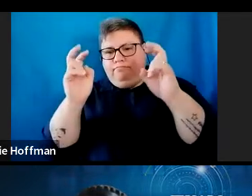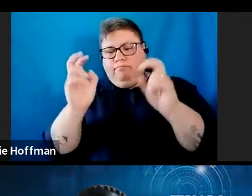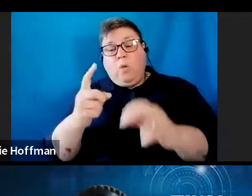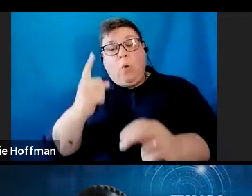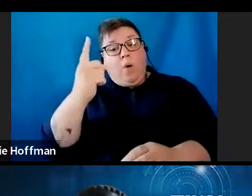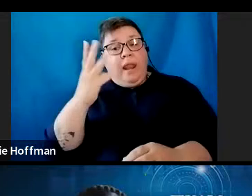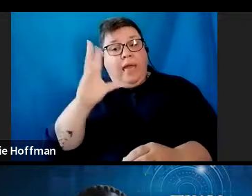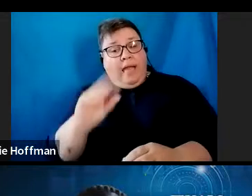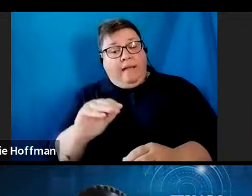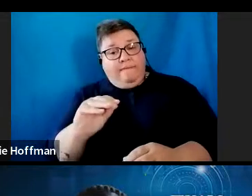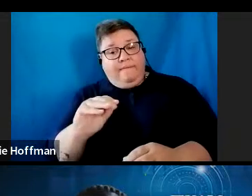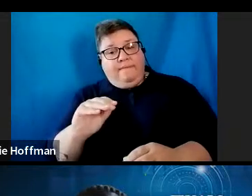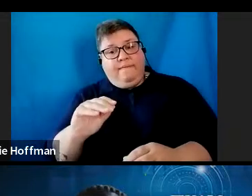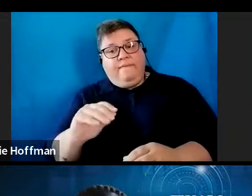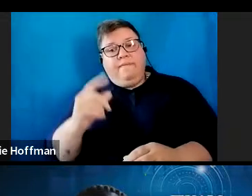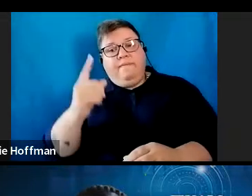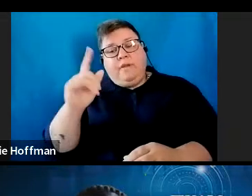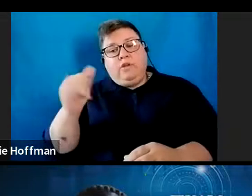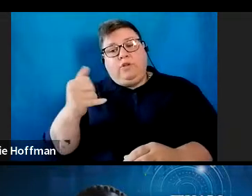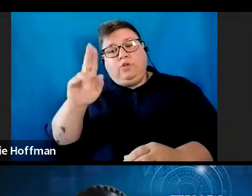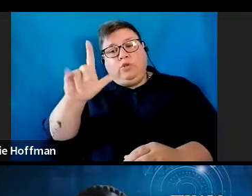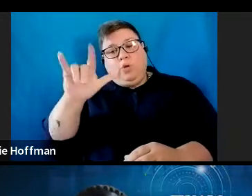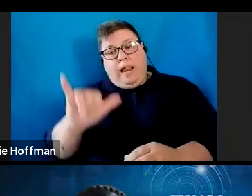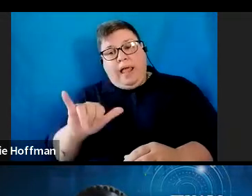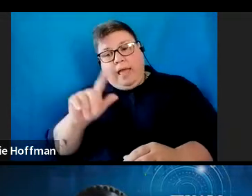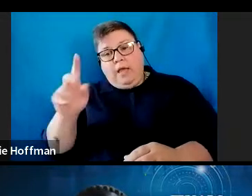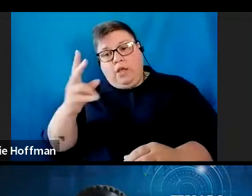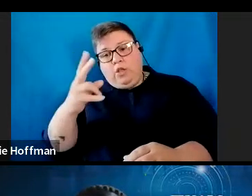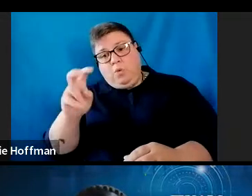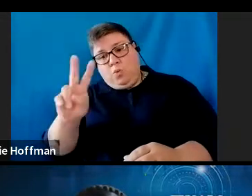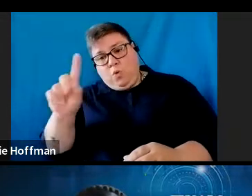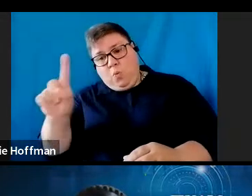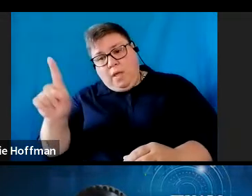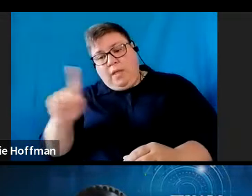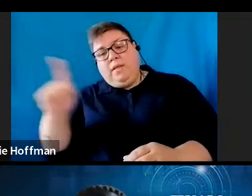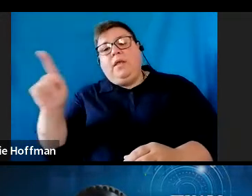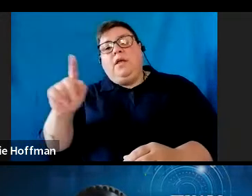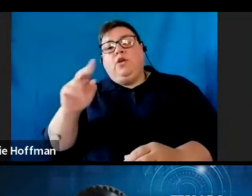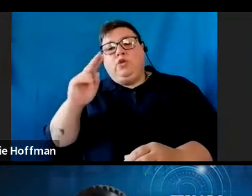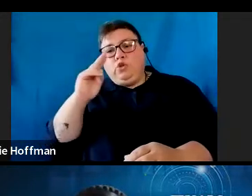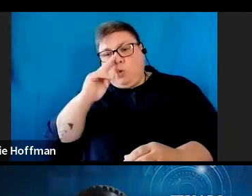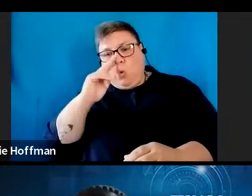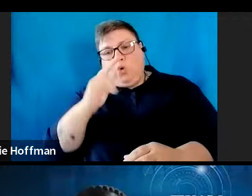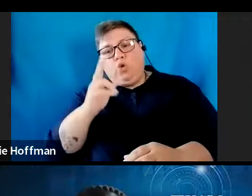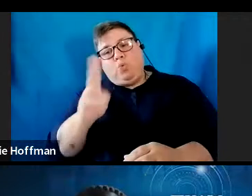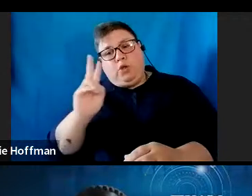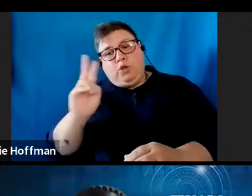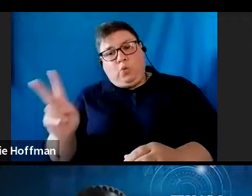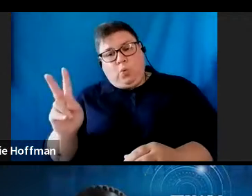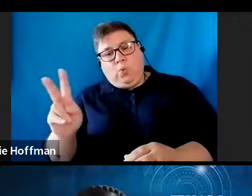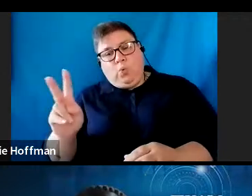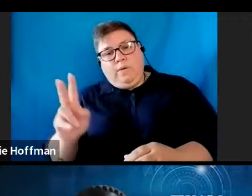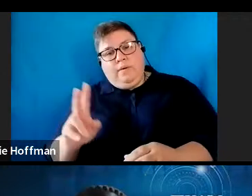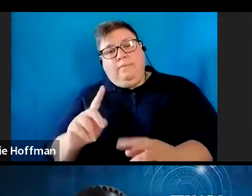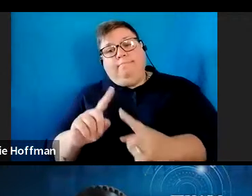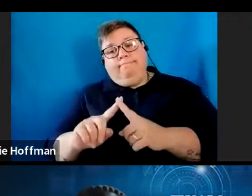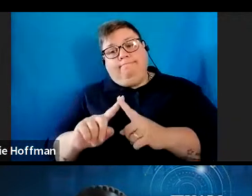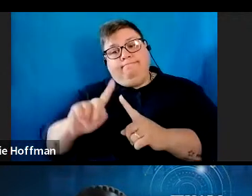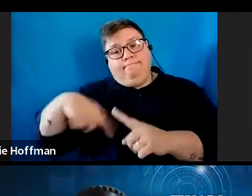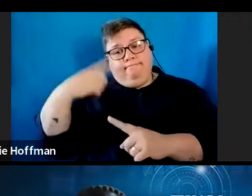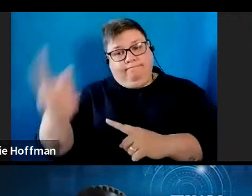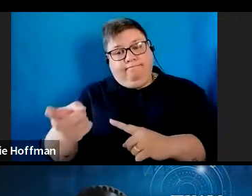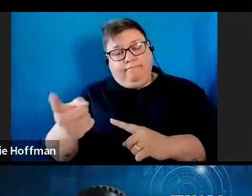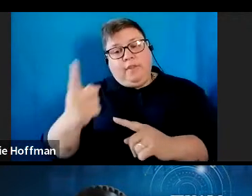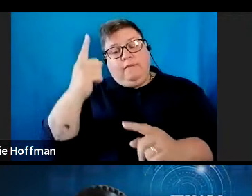period 1st July 2021 to 30th June 2022 and the next period from the 1st July